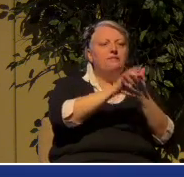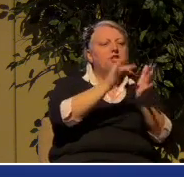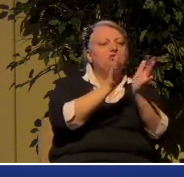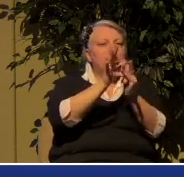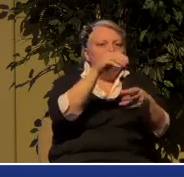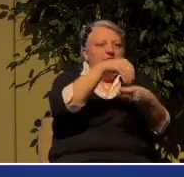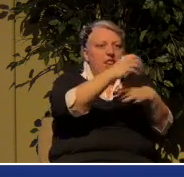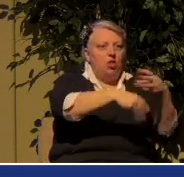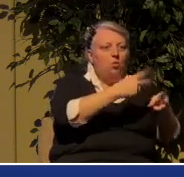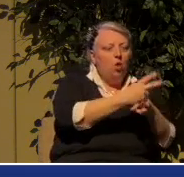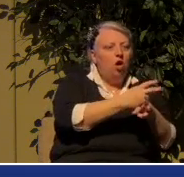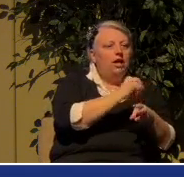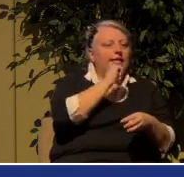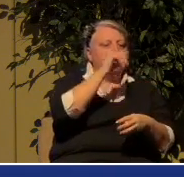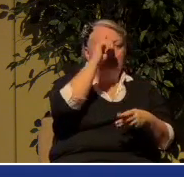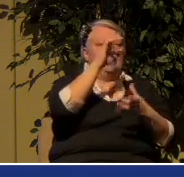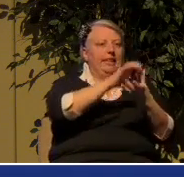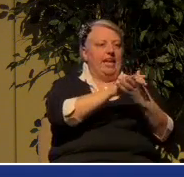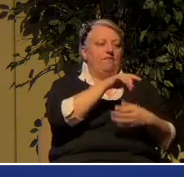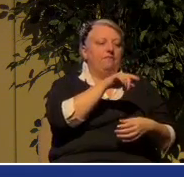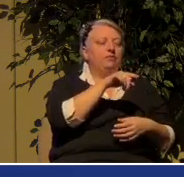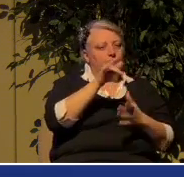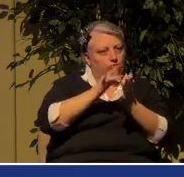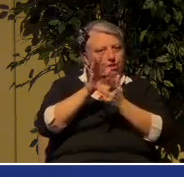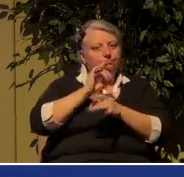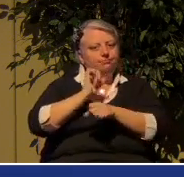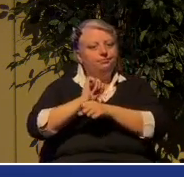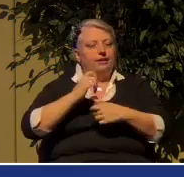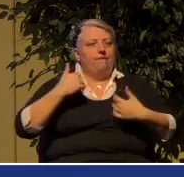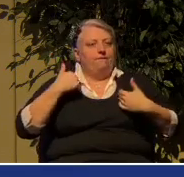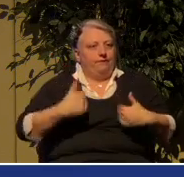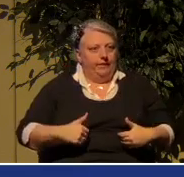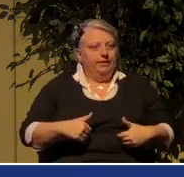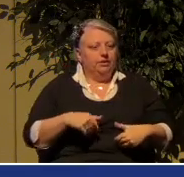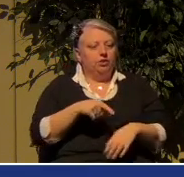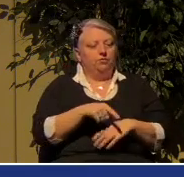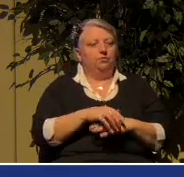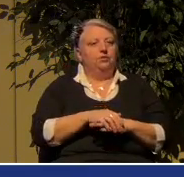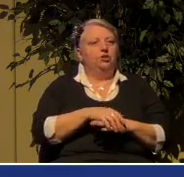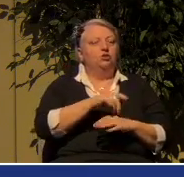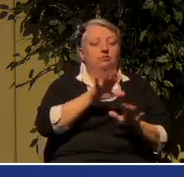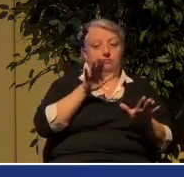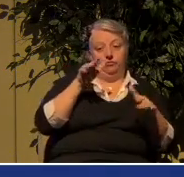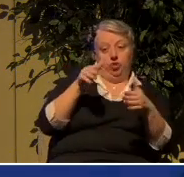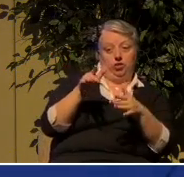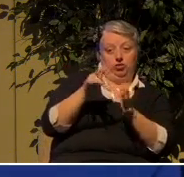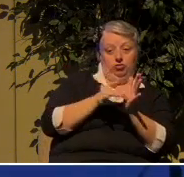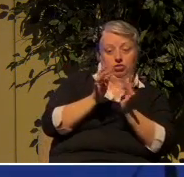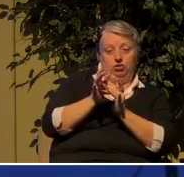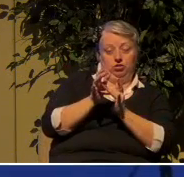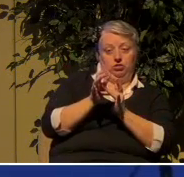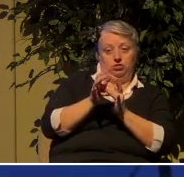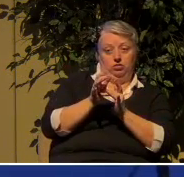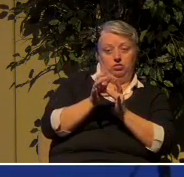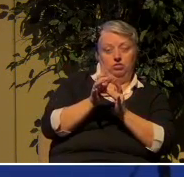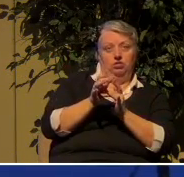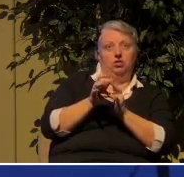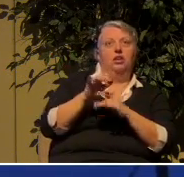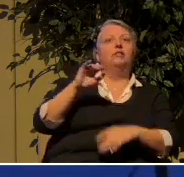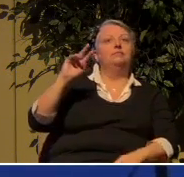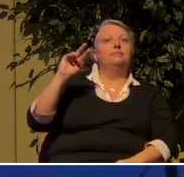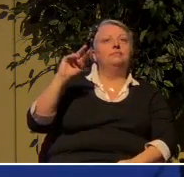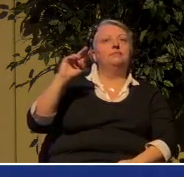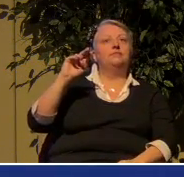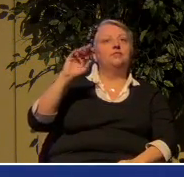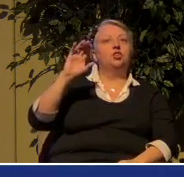centrality of the gospel always focuses on Jesus. Paul says the same thing. 1 Corinthians 12, 3,